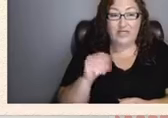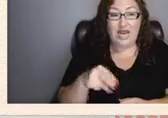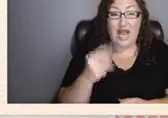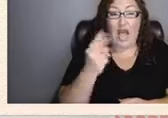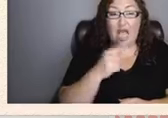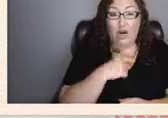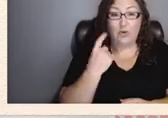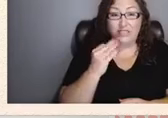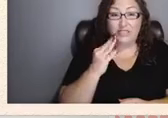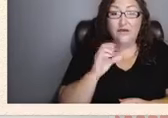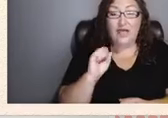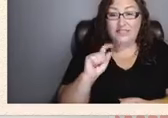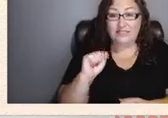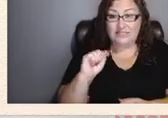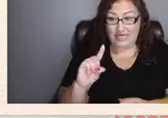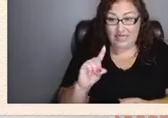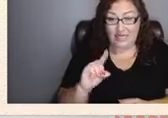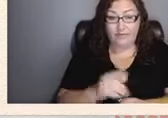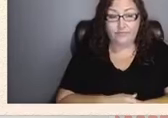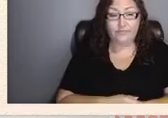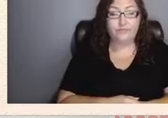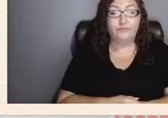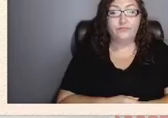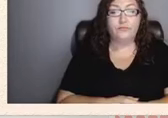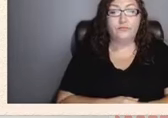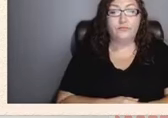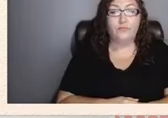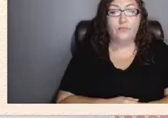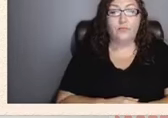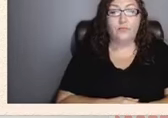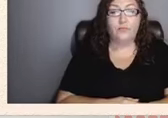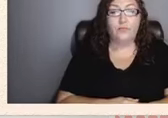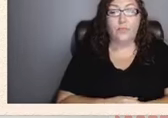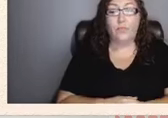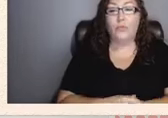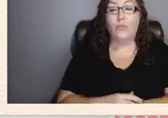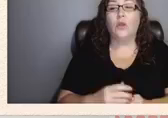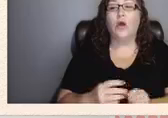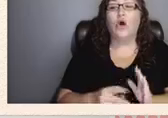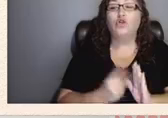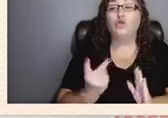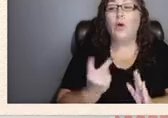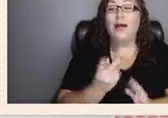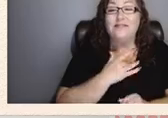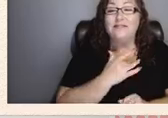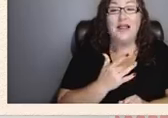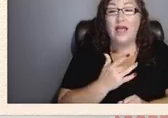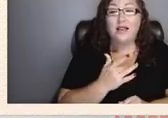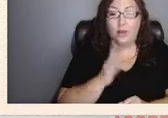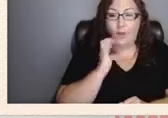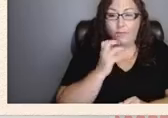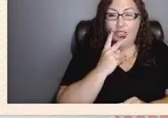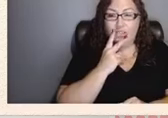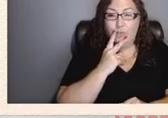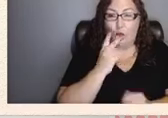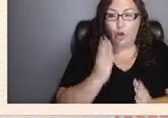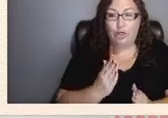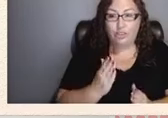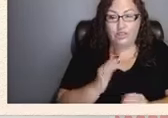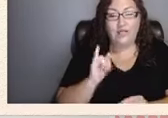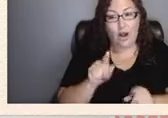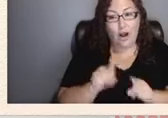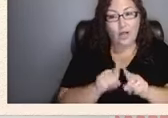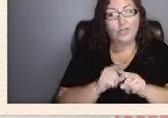sexually transmitted disease std twice as likely to be smokers which also has an effect on the